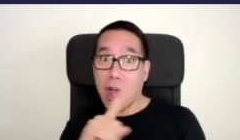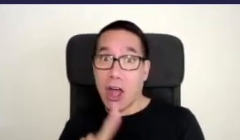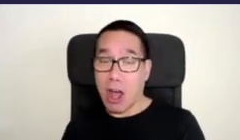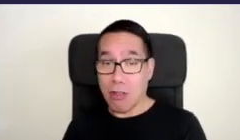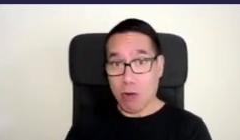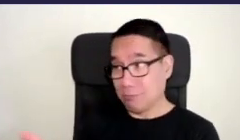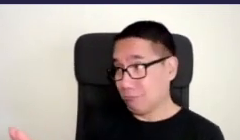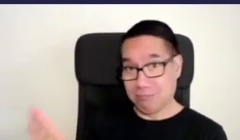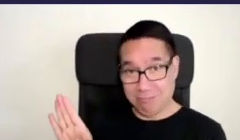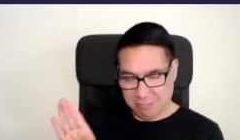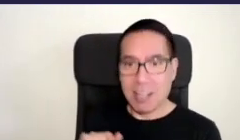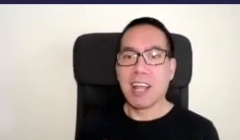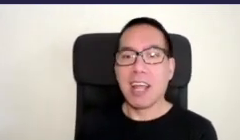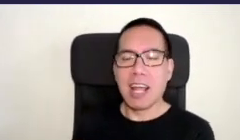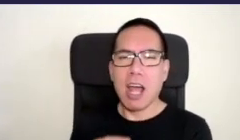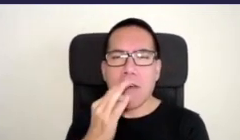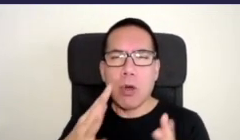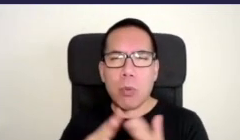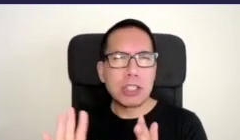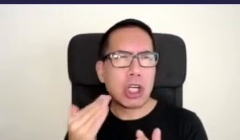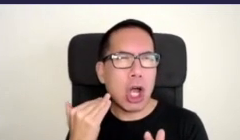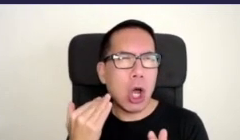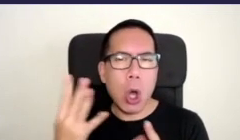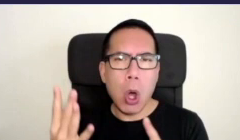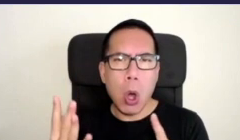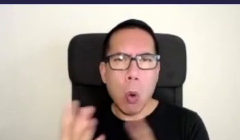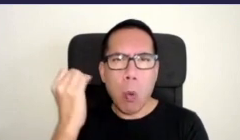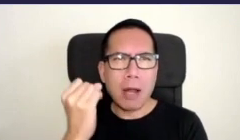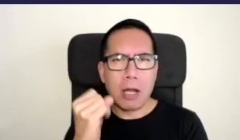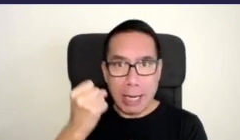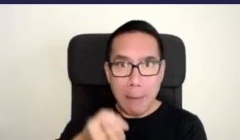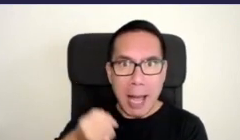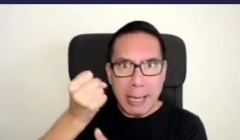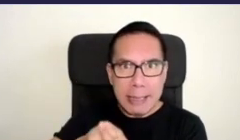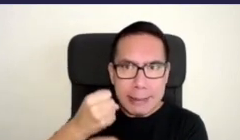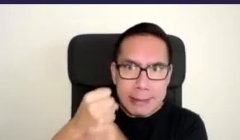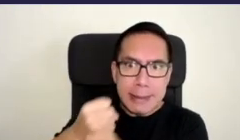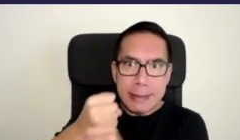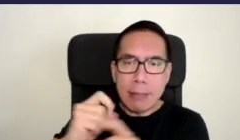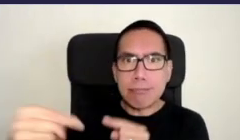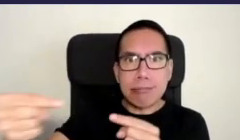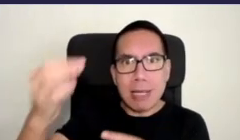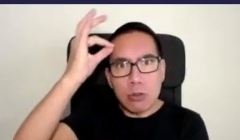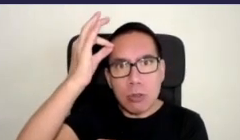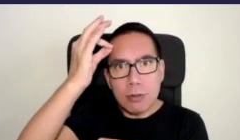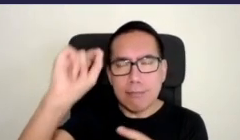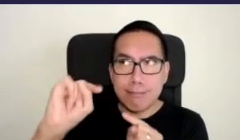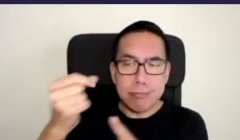after we won a very very large campaign around against council to